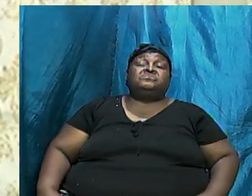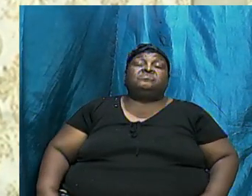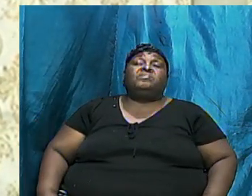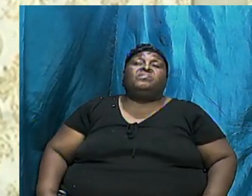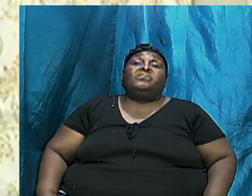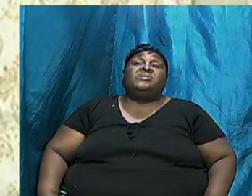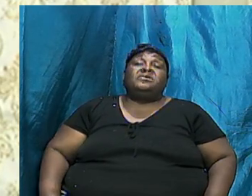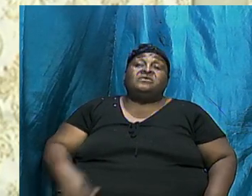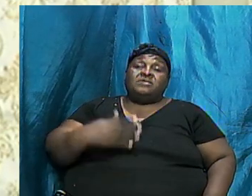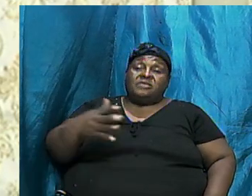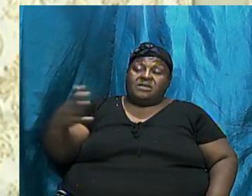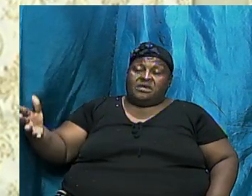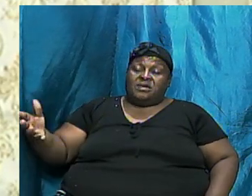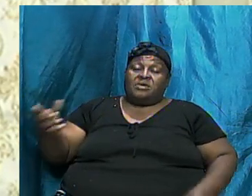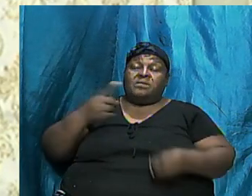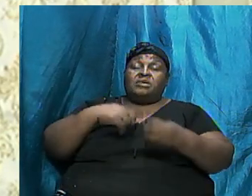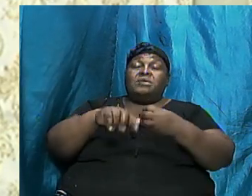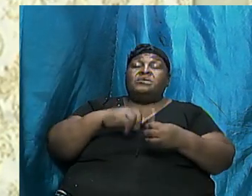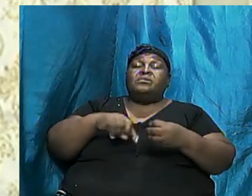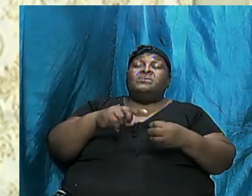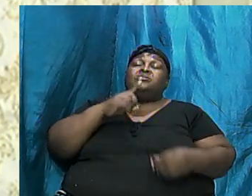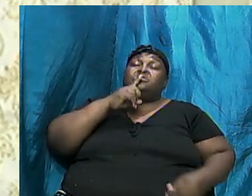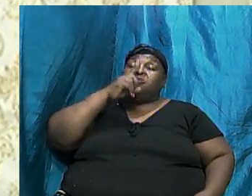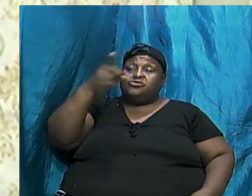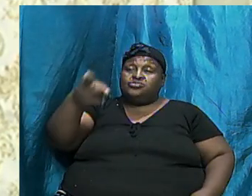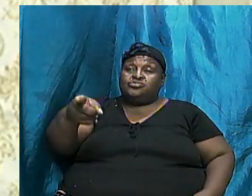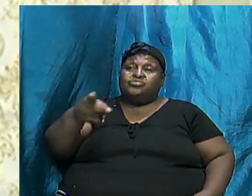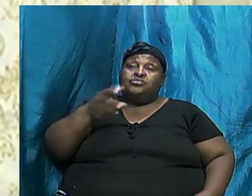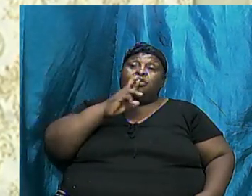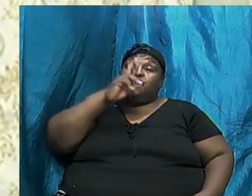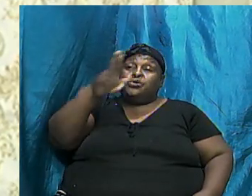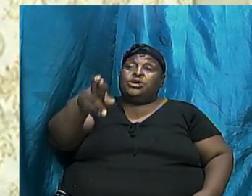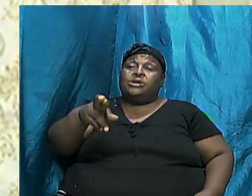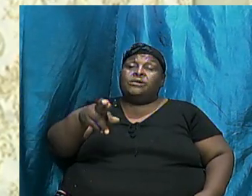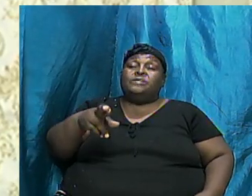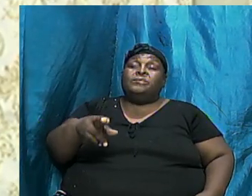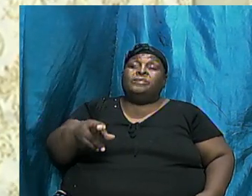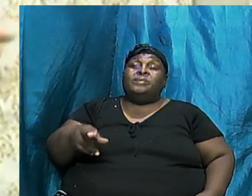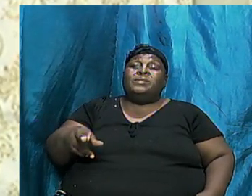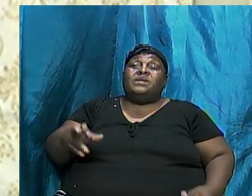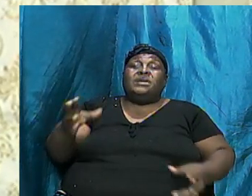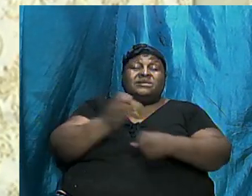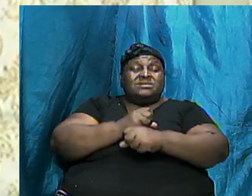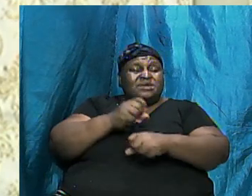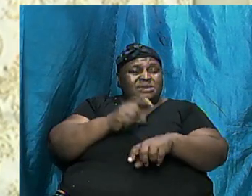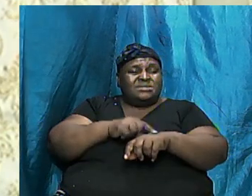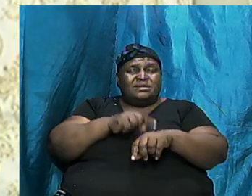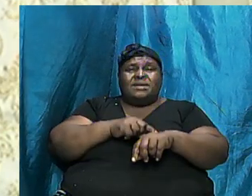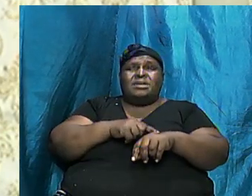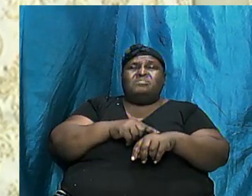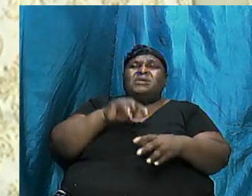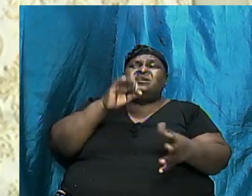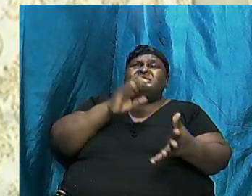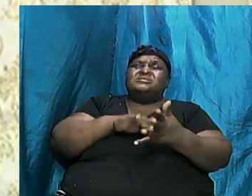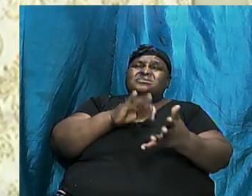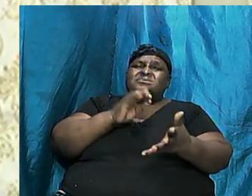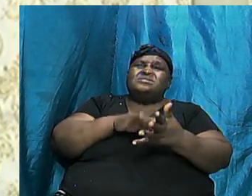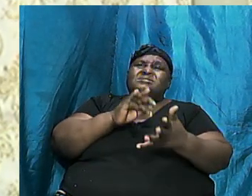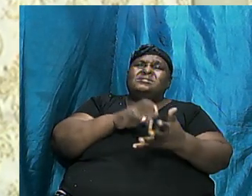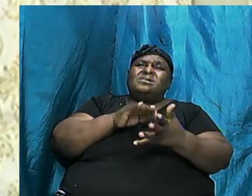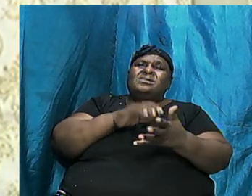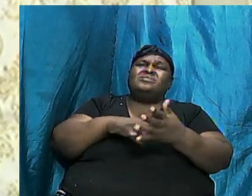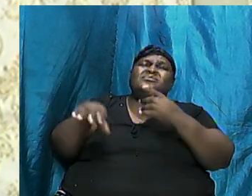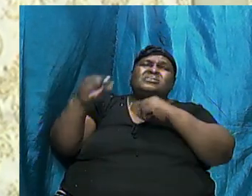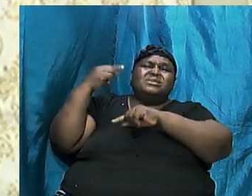The Thing That We Are Outlining Is True It Is Real And If We Just Take The Time And Look At Our Modern History